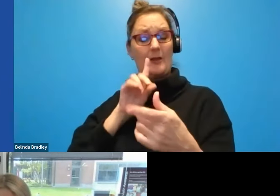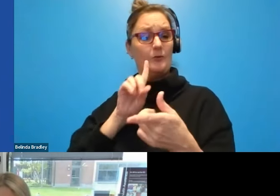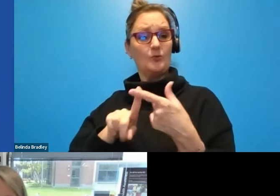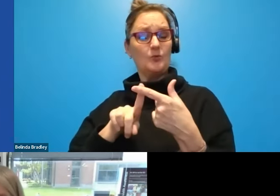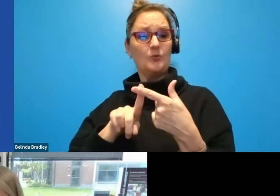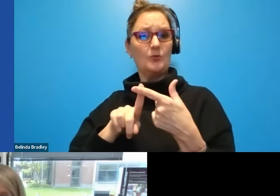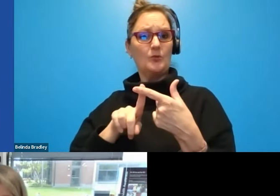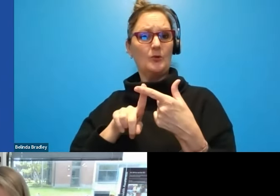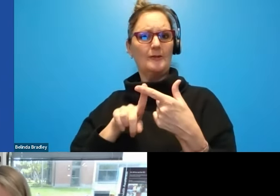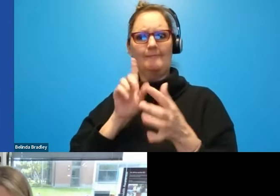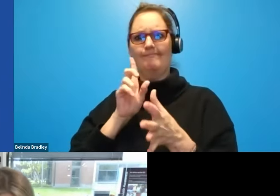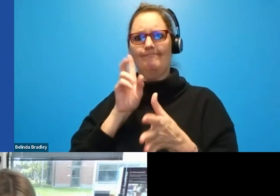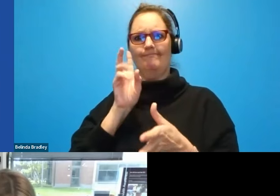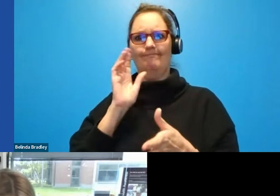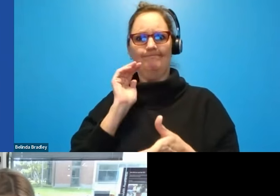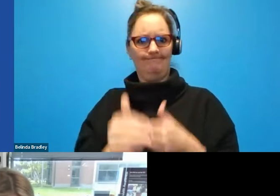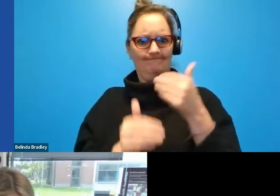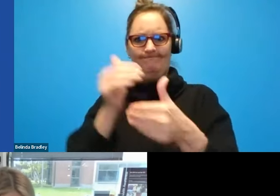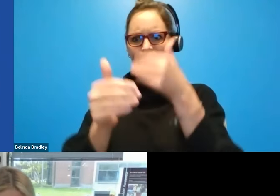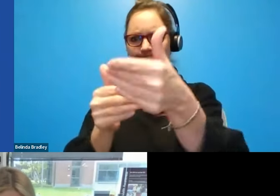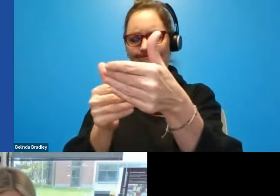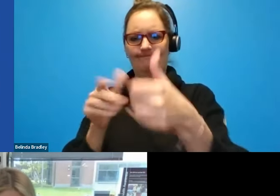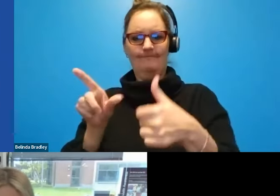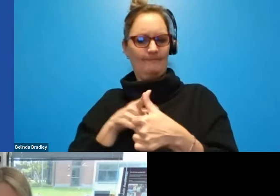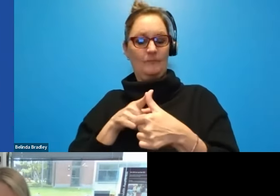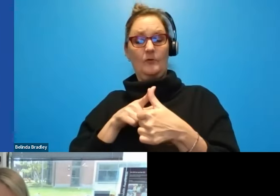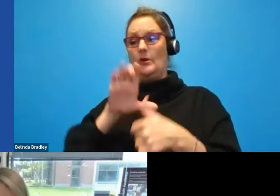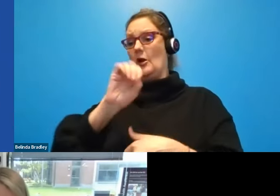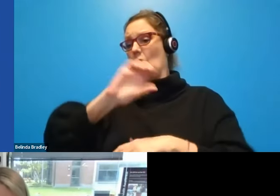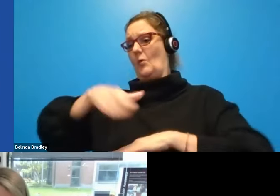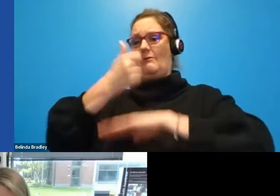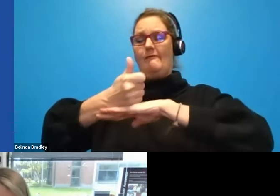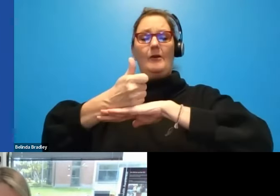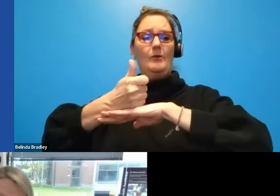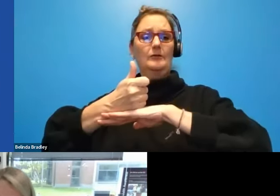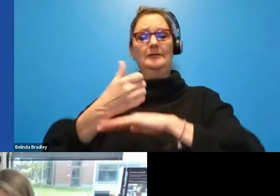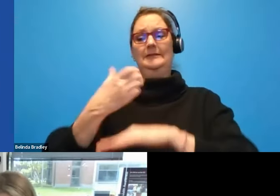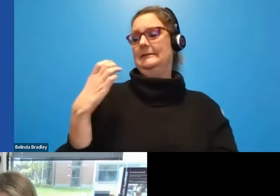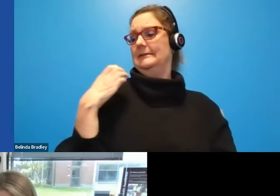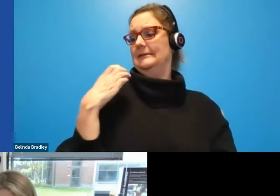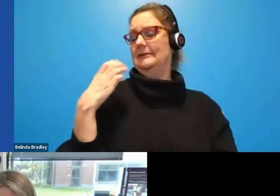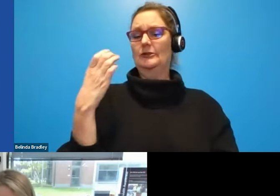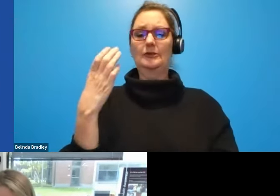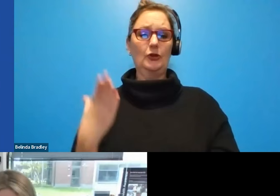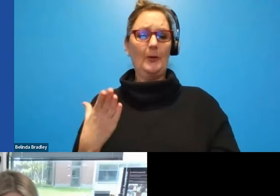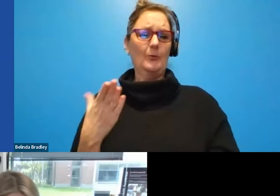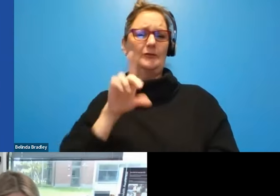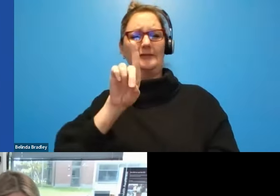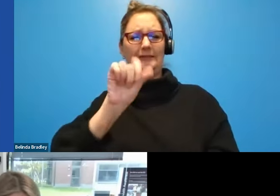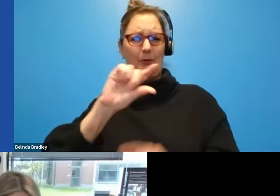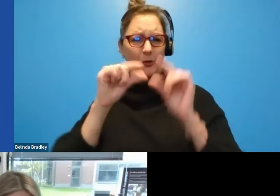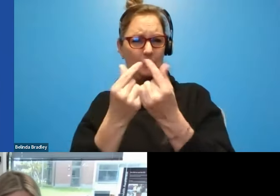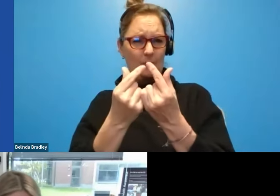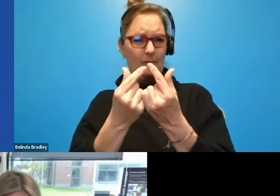chair founder of the disability ERG here at Microsoft, which is now enormous, 22 groups and